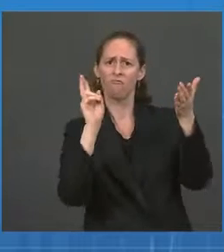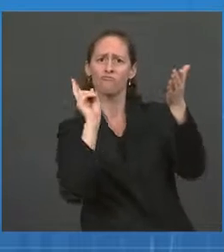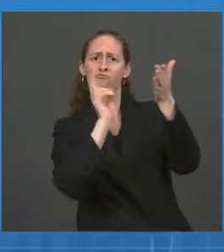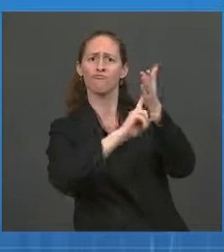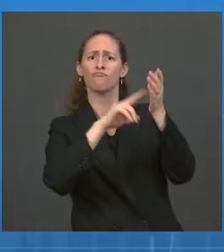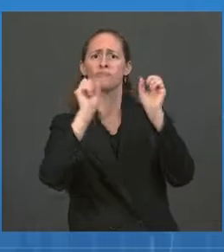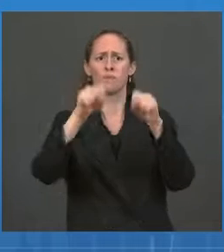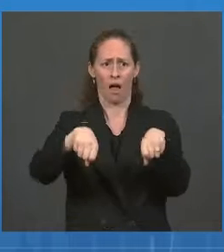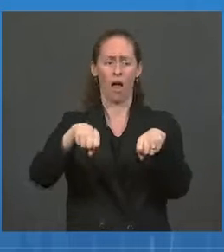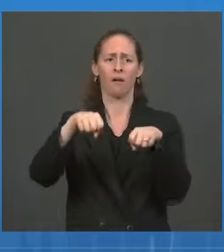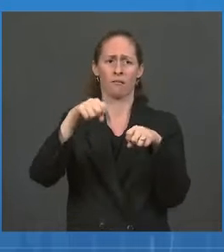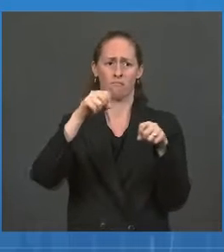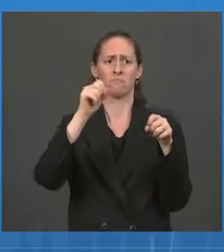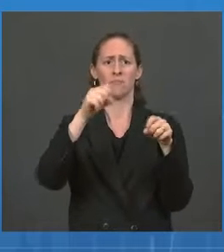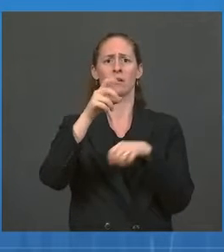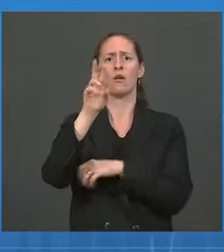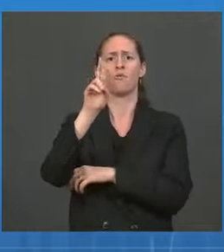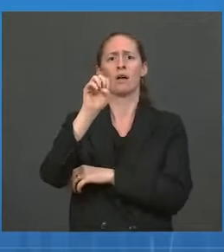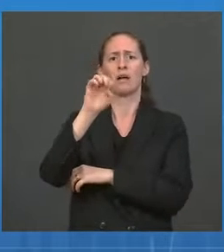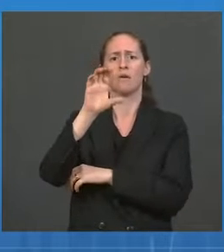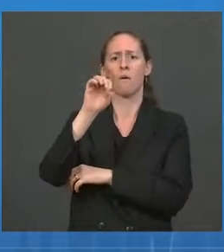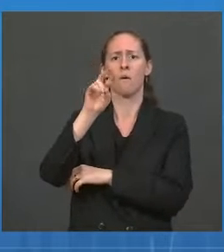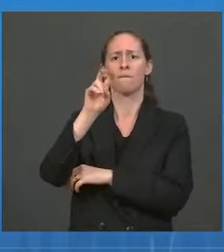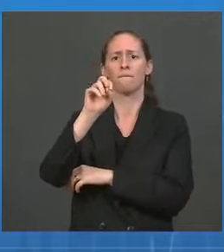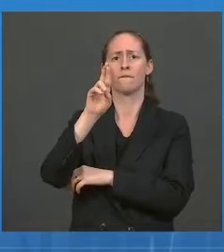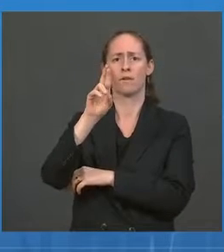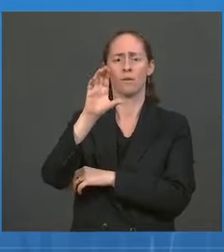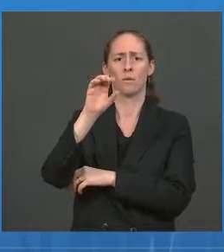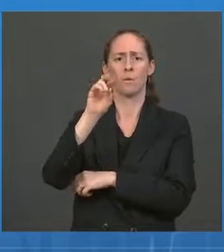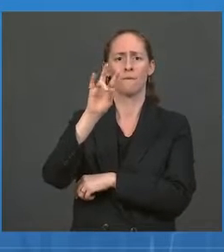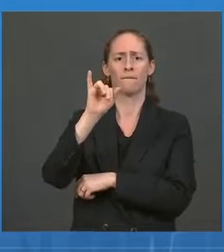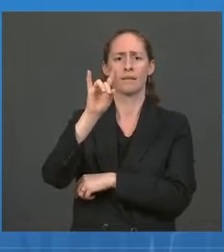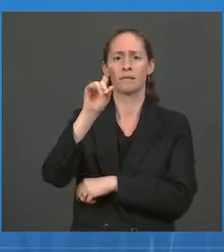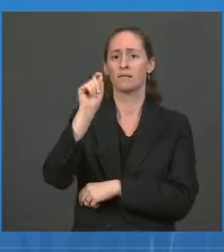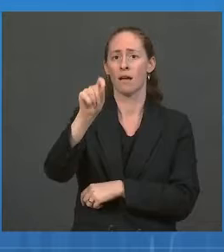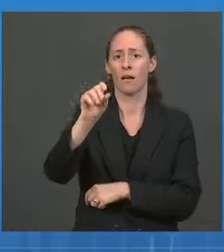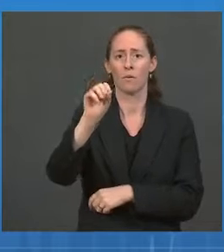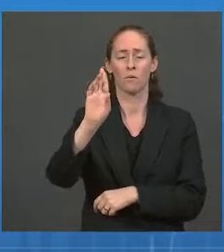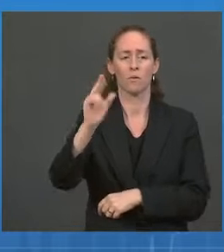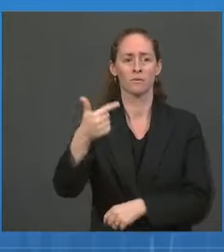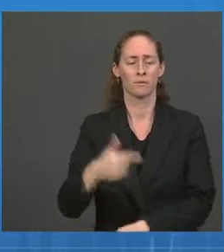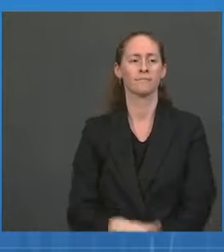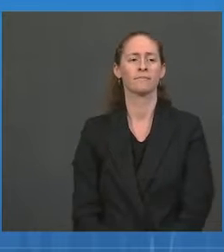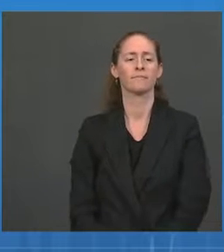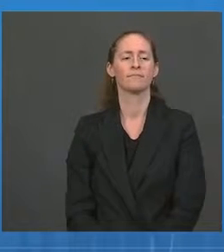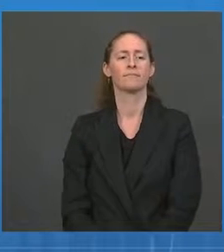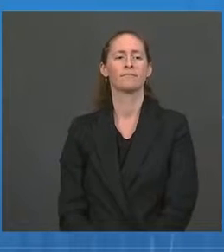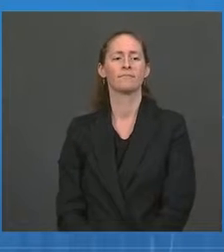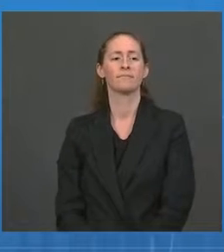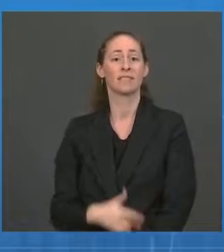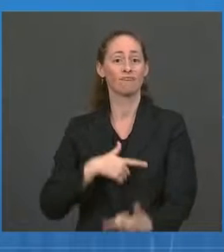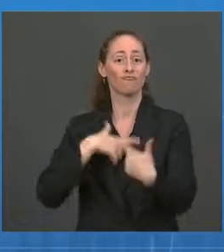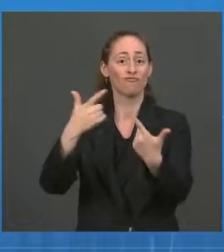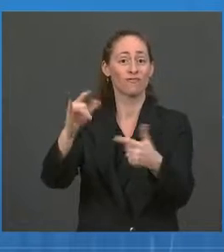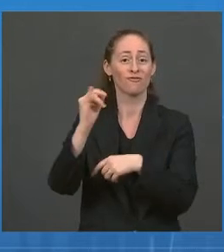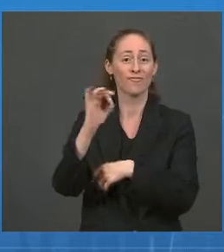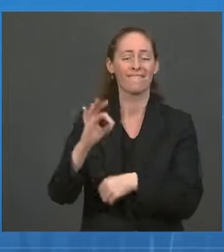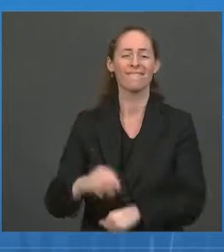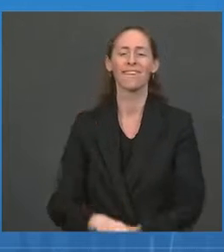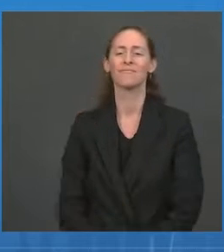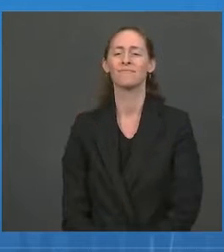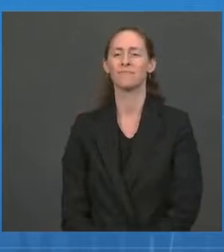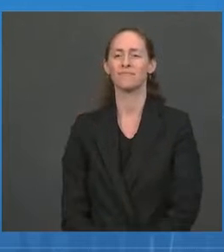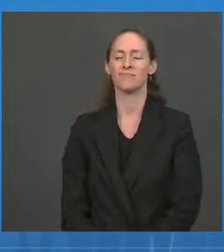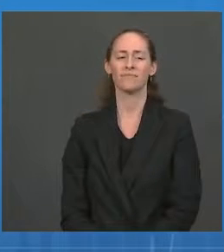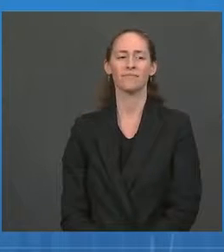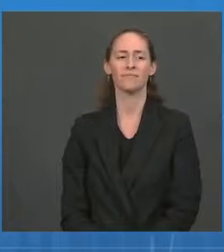visit the website shown on this slide. With that, I'll now hand it back to you, Jeff. Well, thank you, doctors.